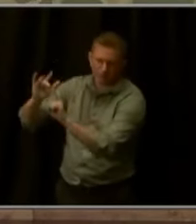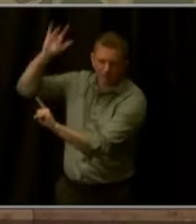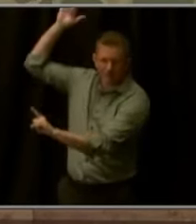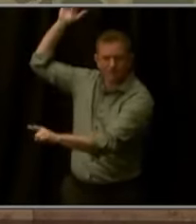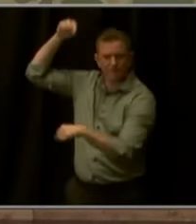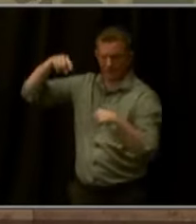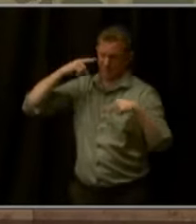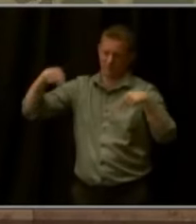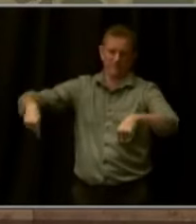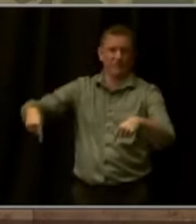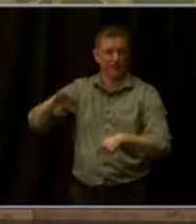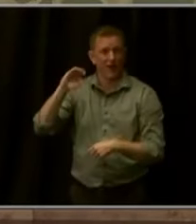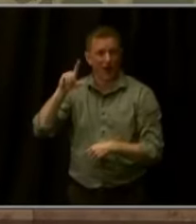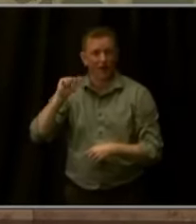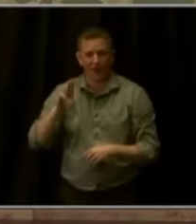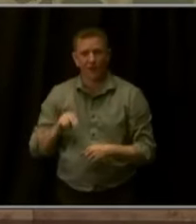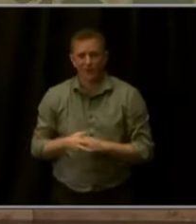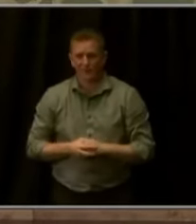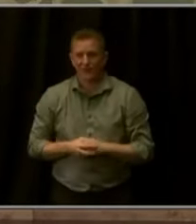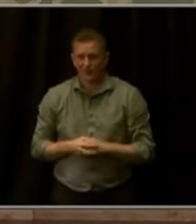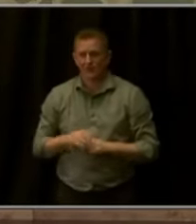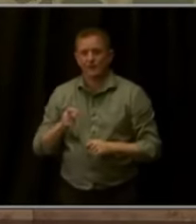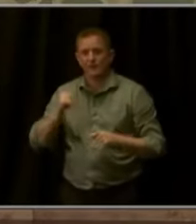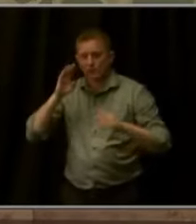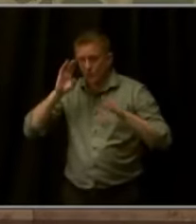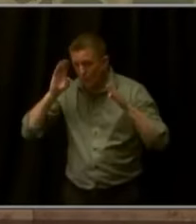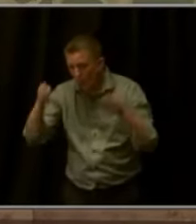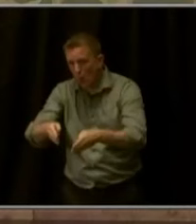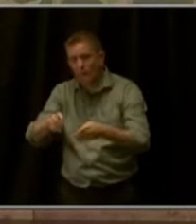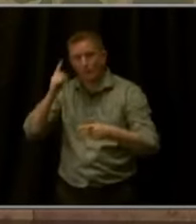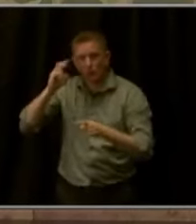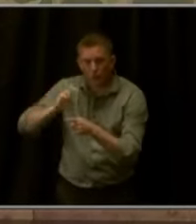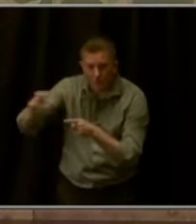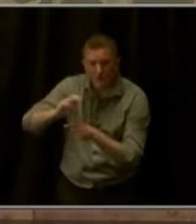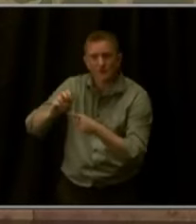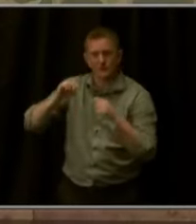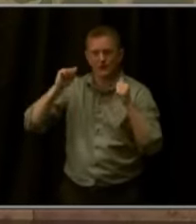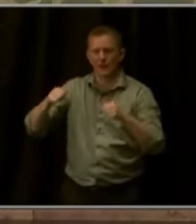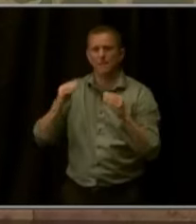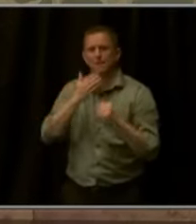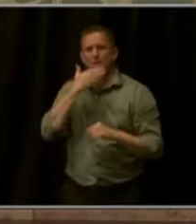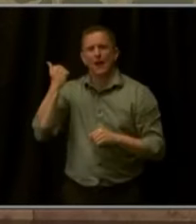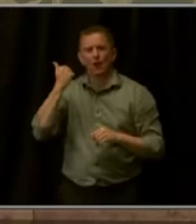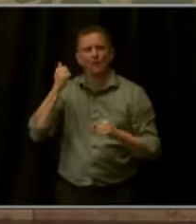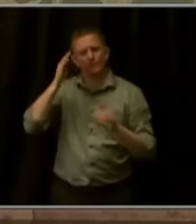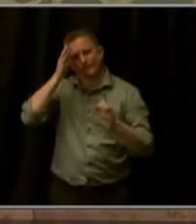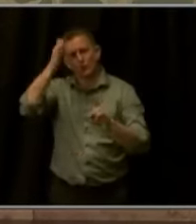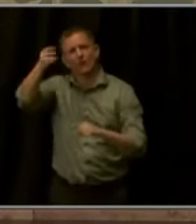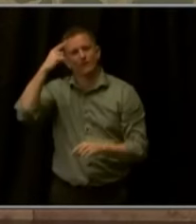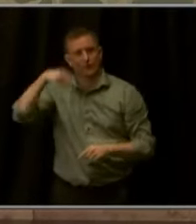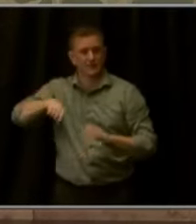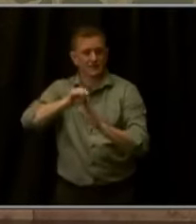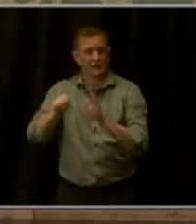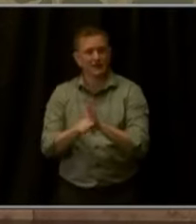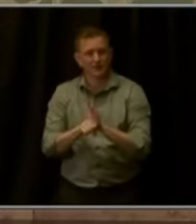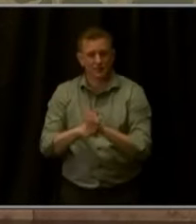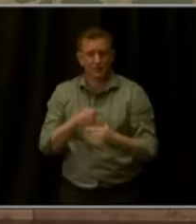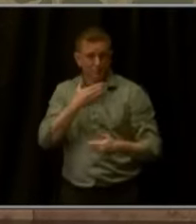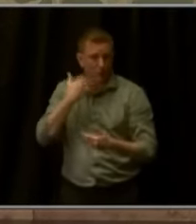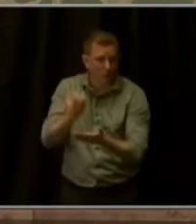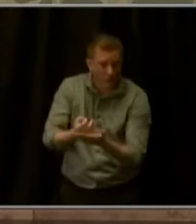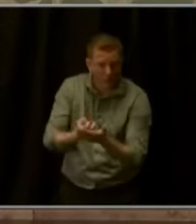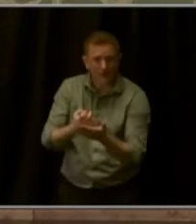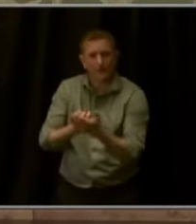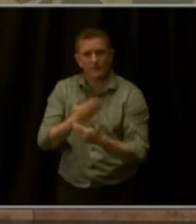Transit-oriented and connected communities can create a better future for our state and drive our prosperity and our enjoyment. With